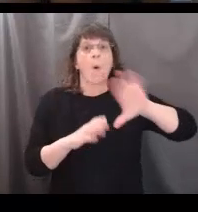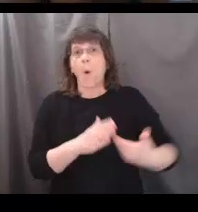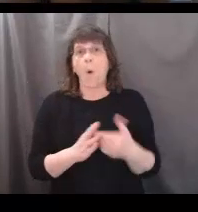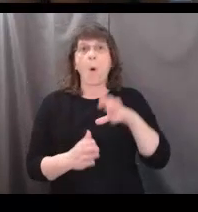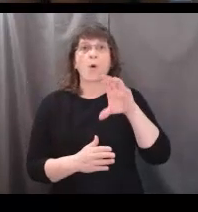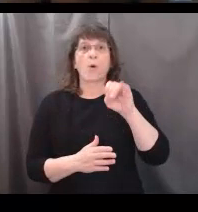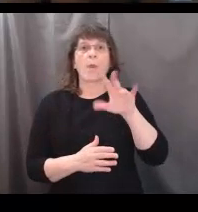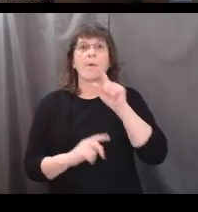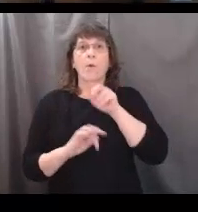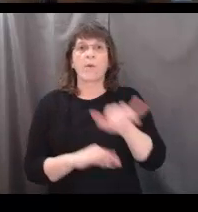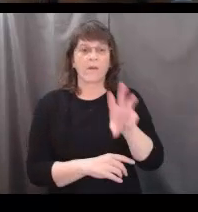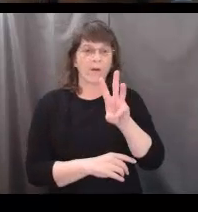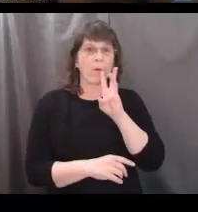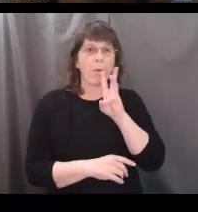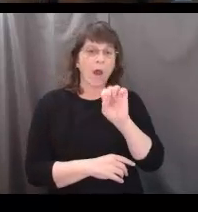watershed.